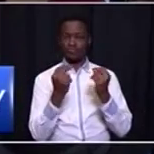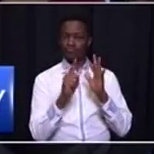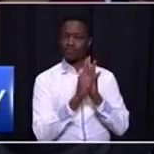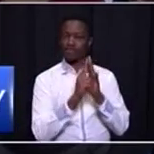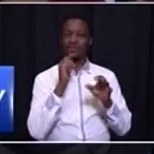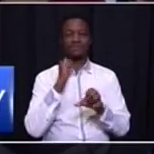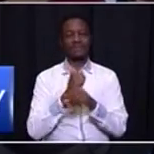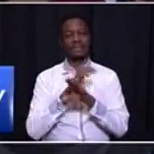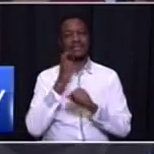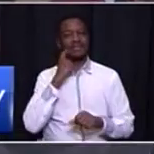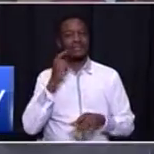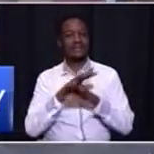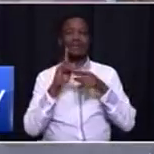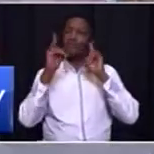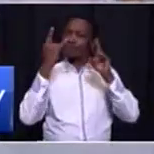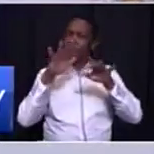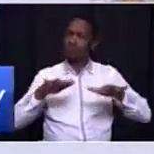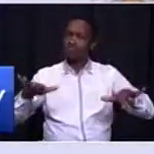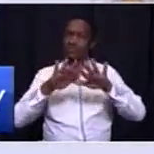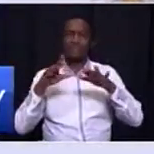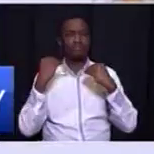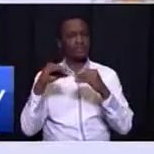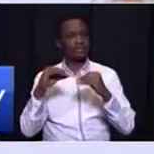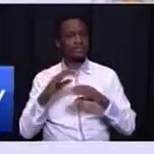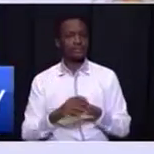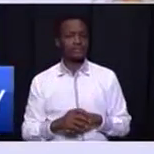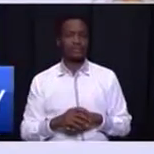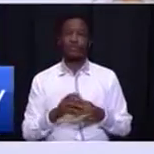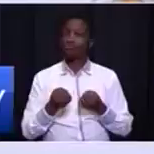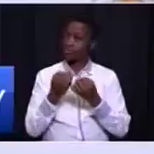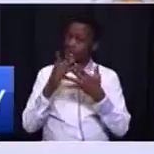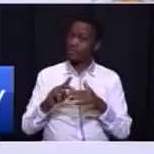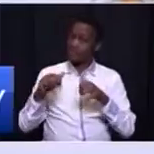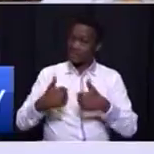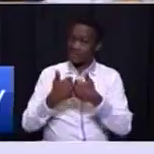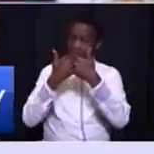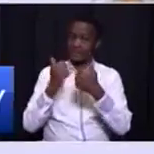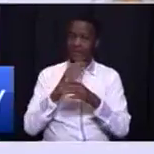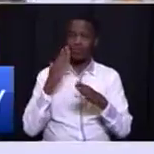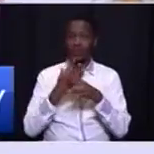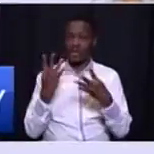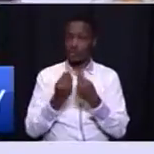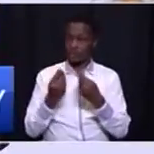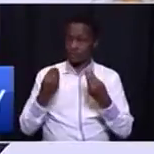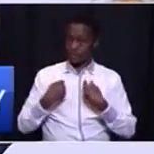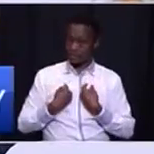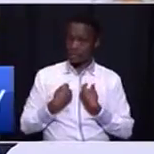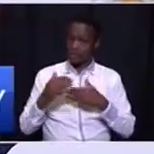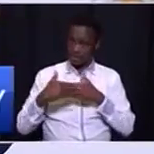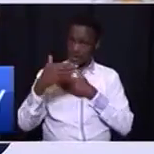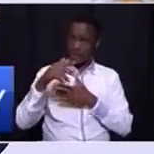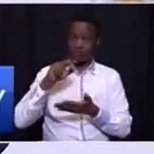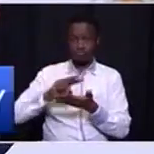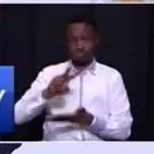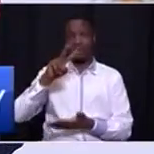easier for township businesses. And I put this challenge to honorable members of this House. Work with me in the next 12 months